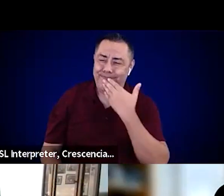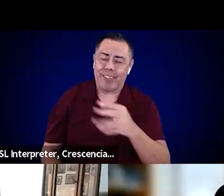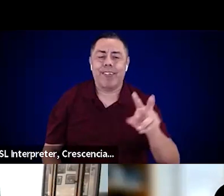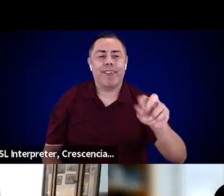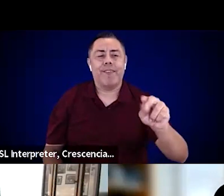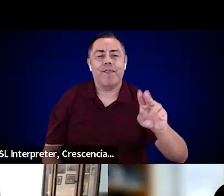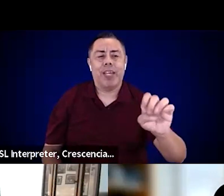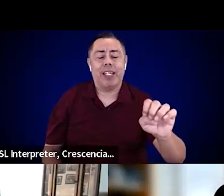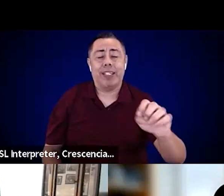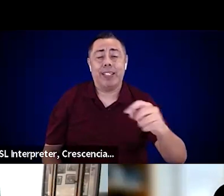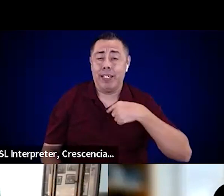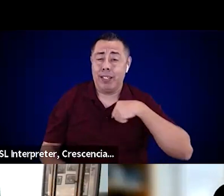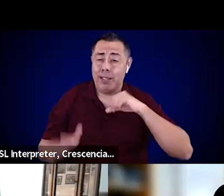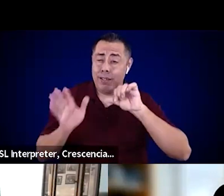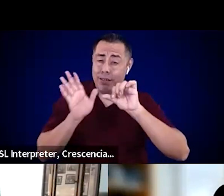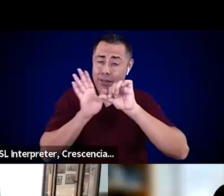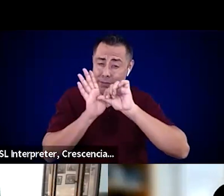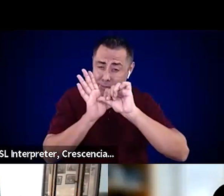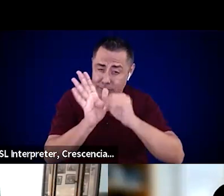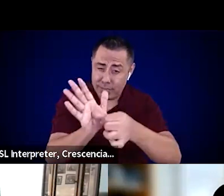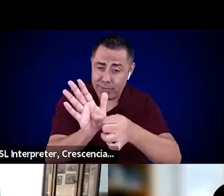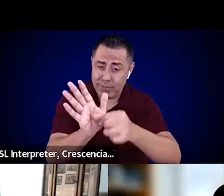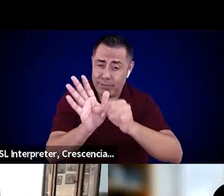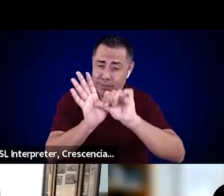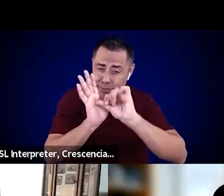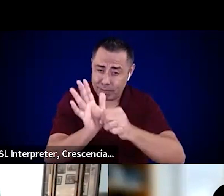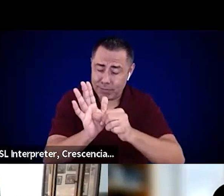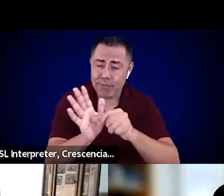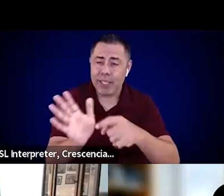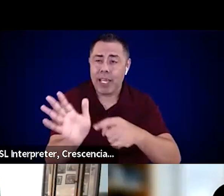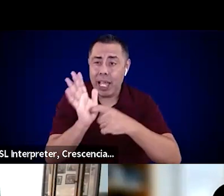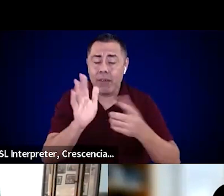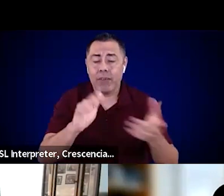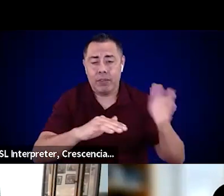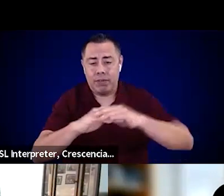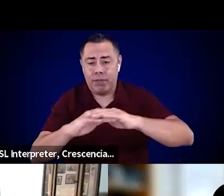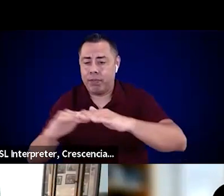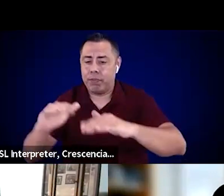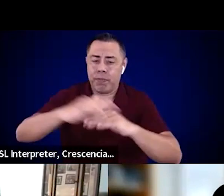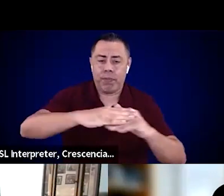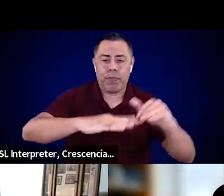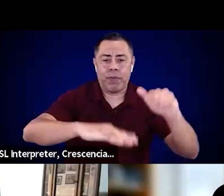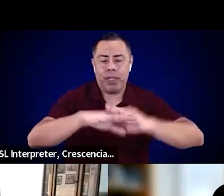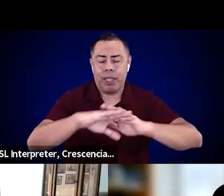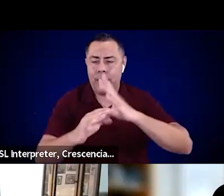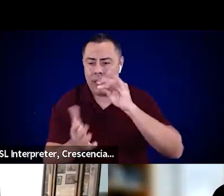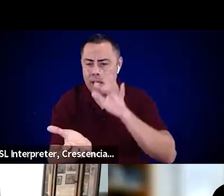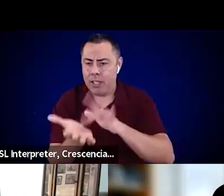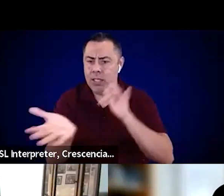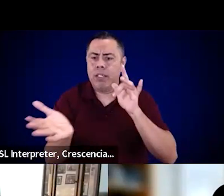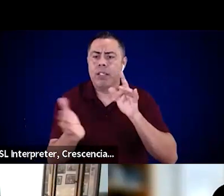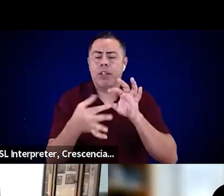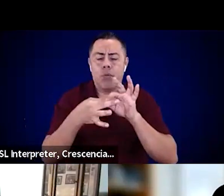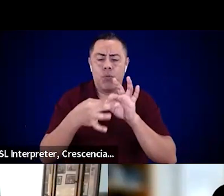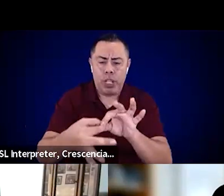of layering and leveraging your resources and your relationships, but really take it to the max. You know, our